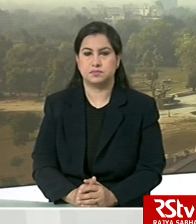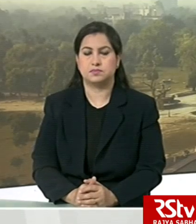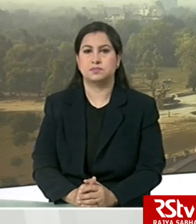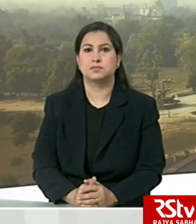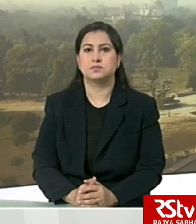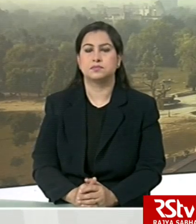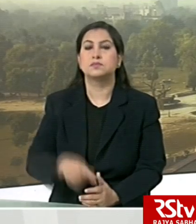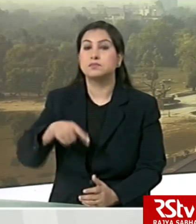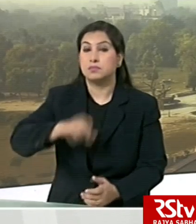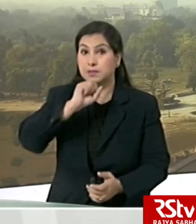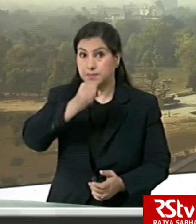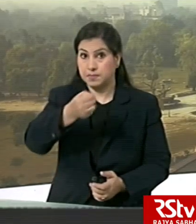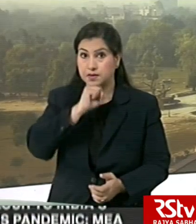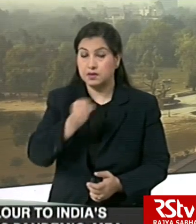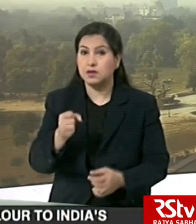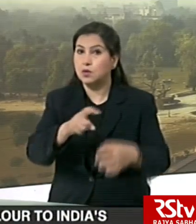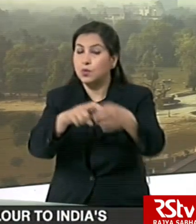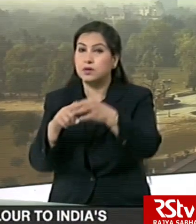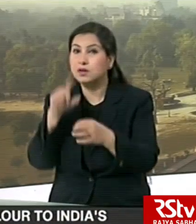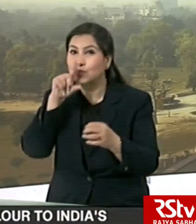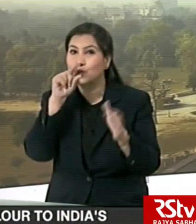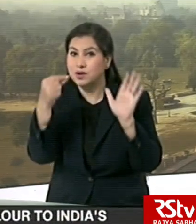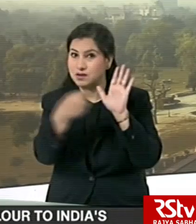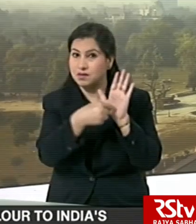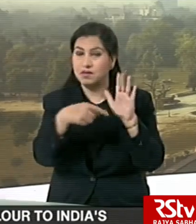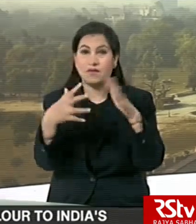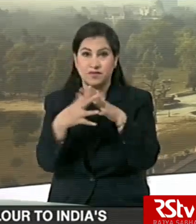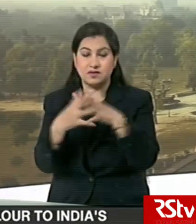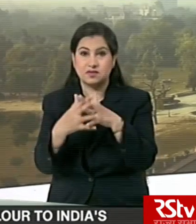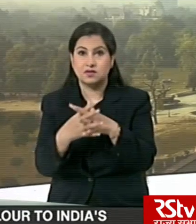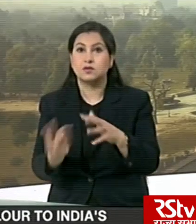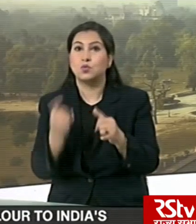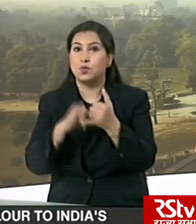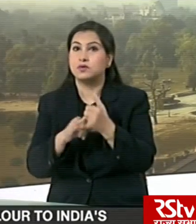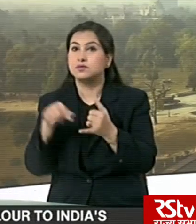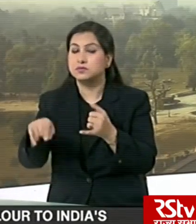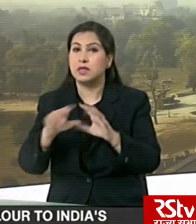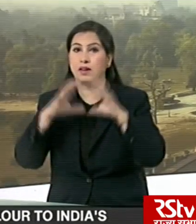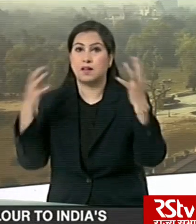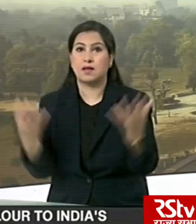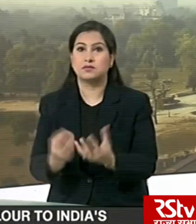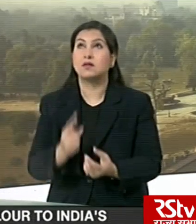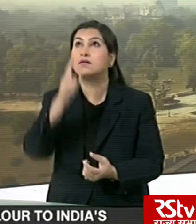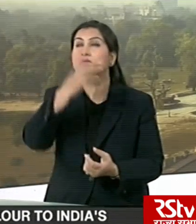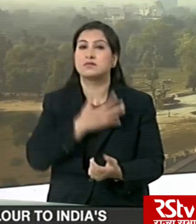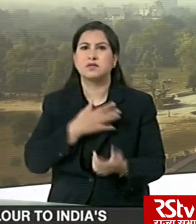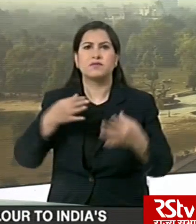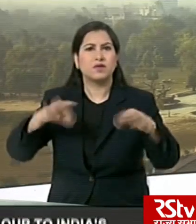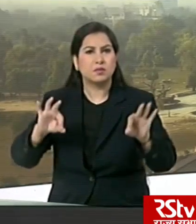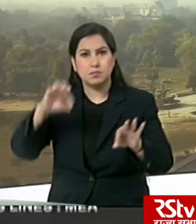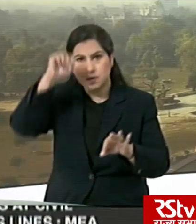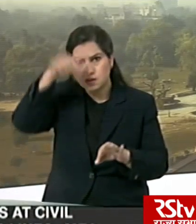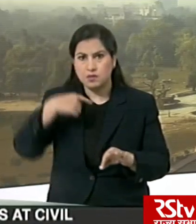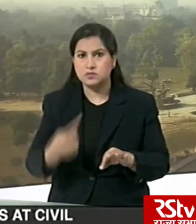In response to the media query on a tweet on Wednesday by the United States Commission on International Religious Freedom on India,